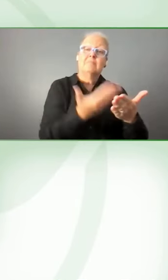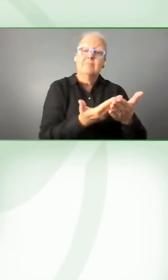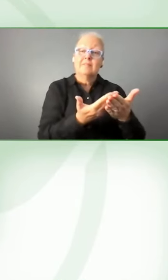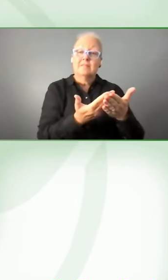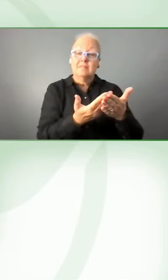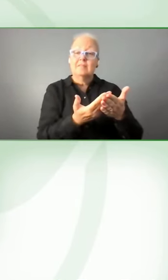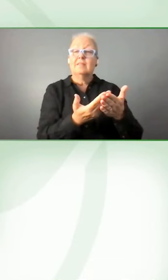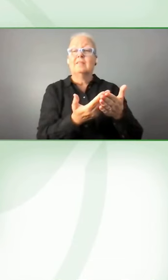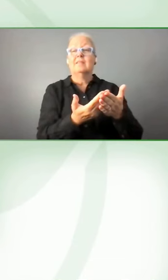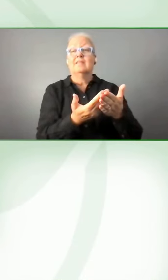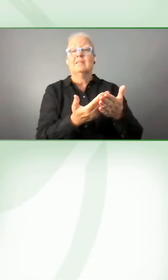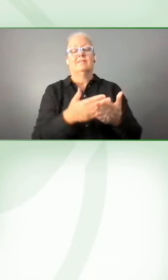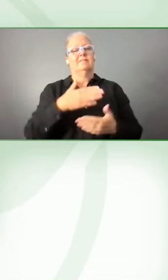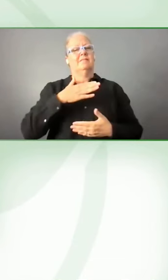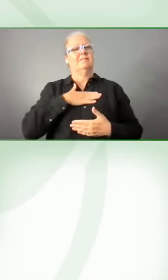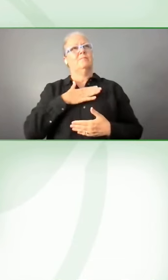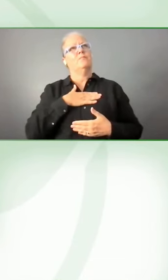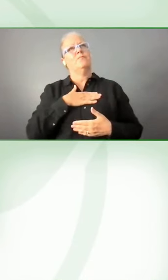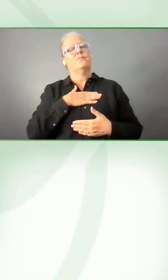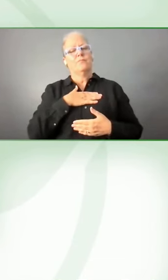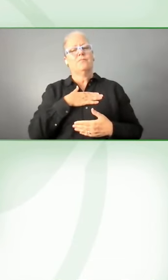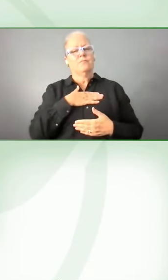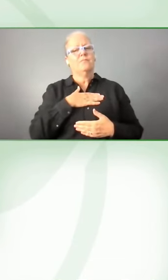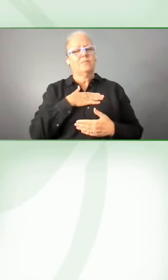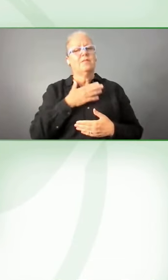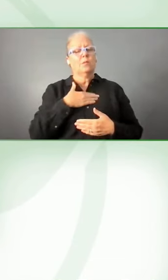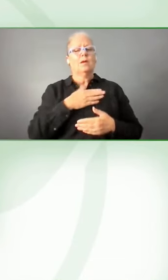focused on text.